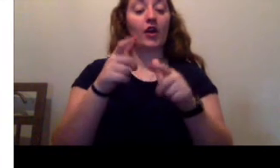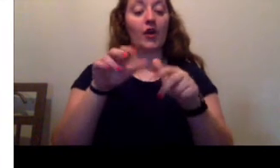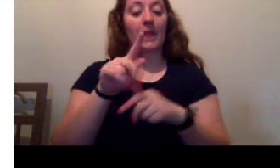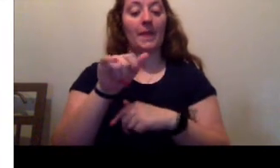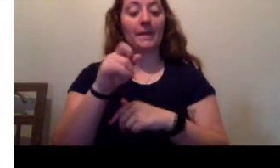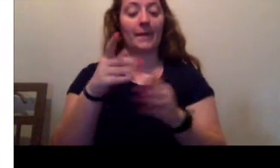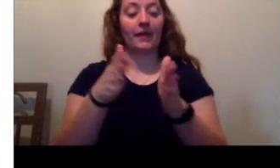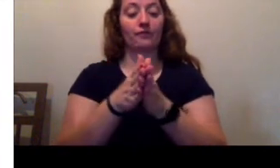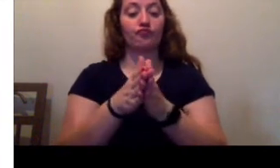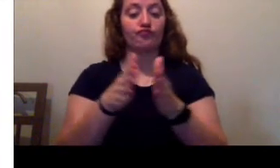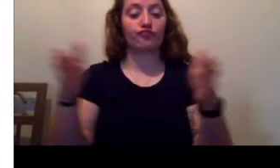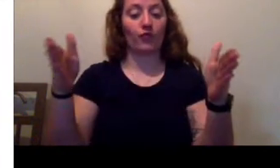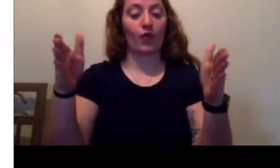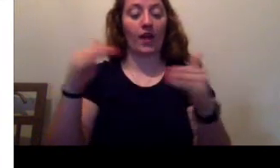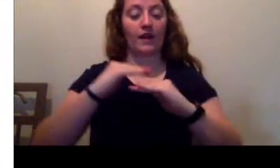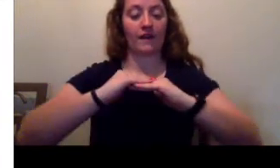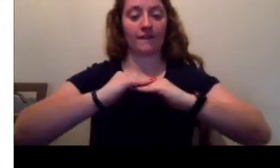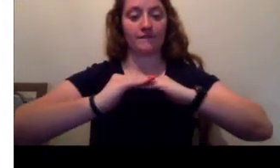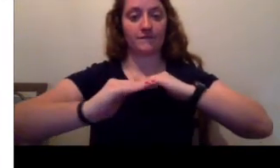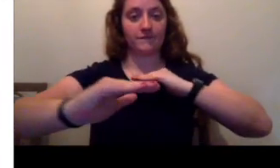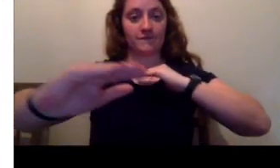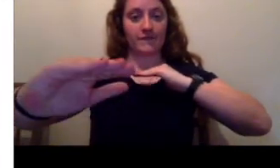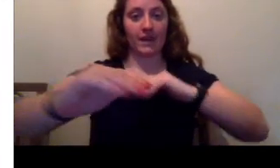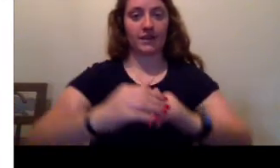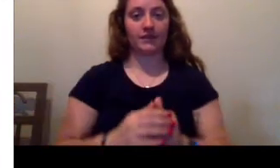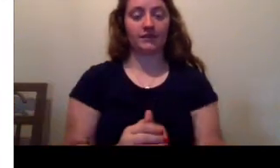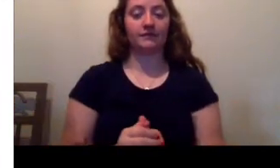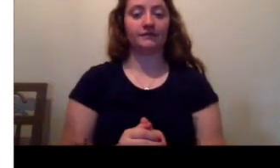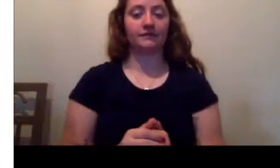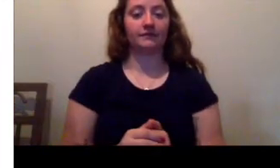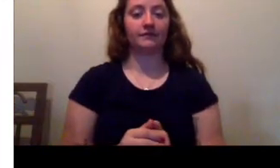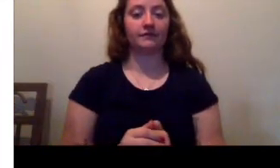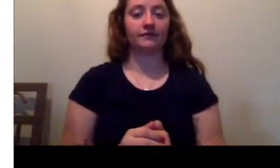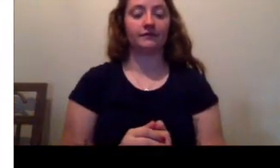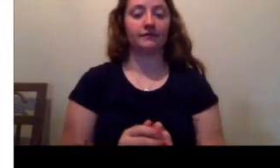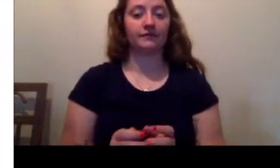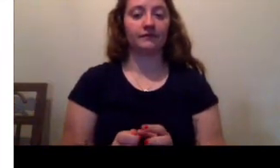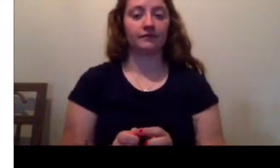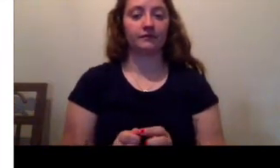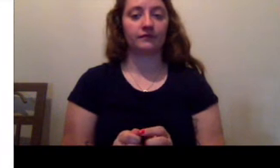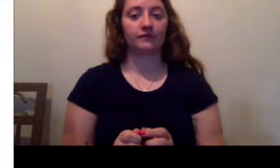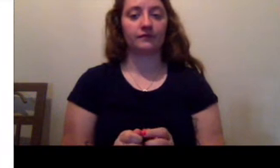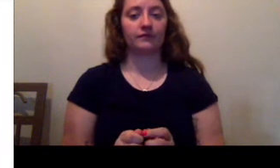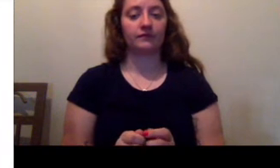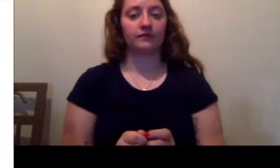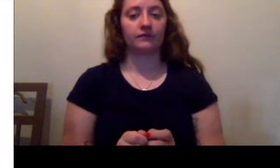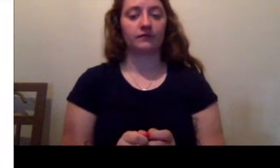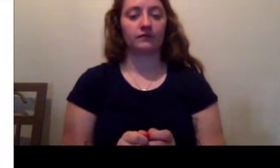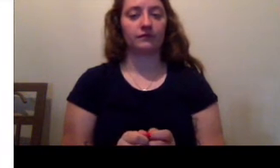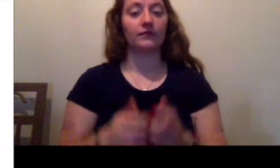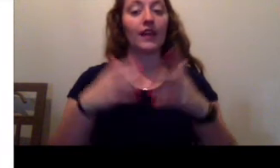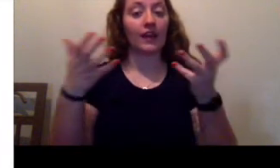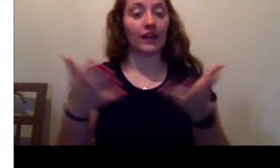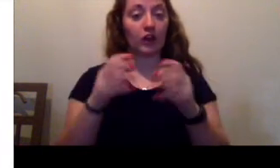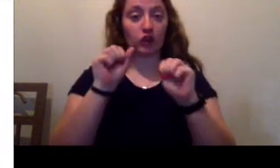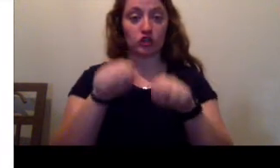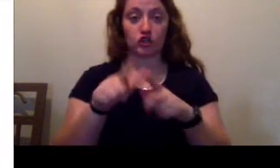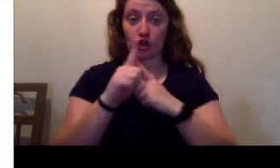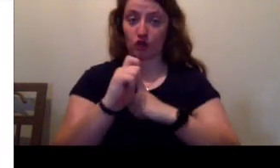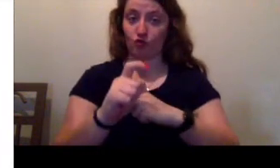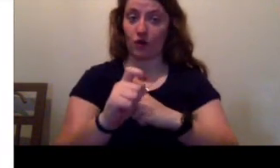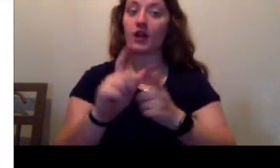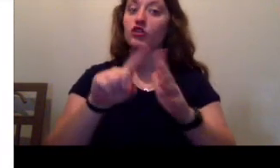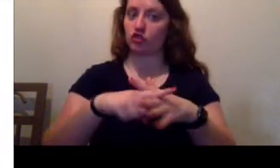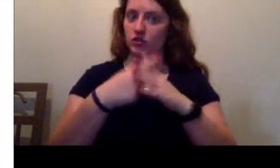opened on one side, and the path curved beside a meadow at the edge of the sea. Here she could run, and she did.